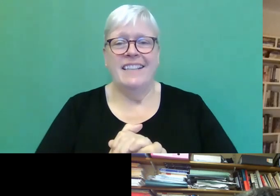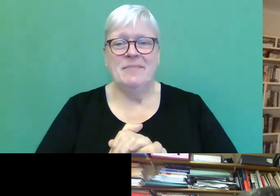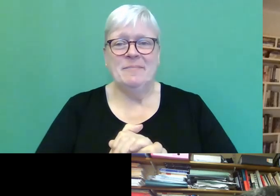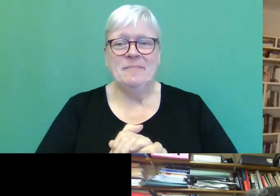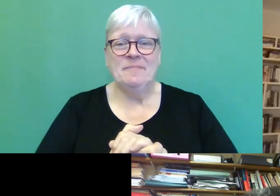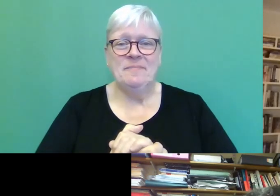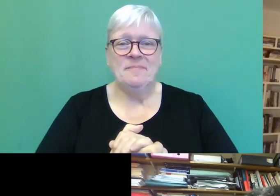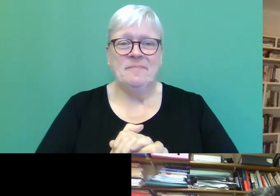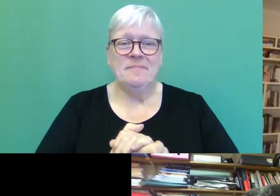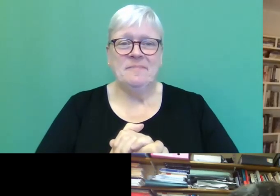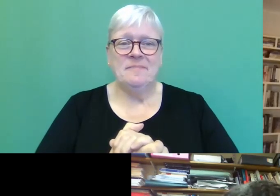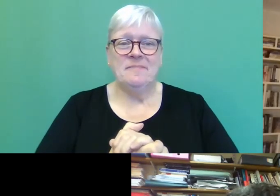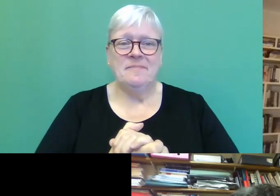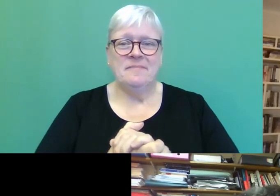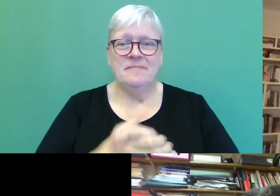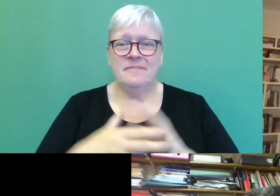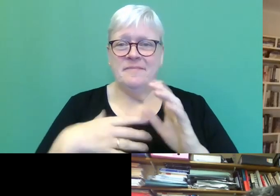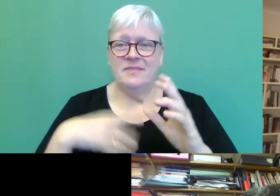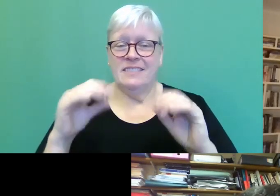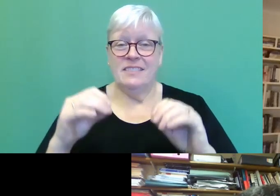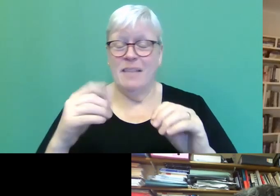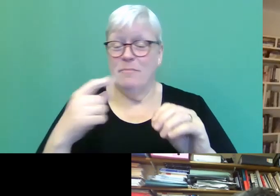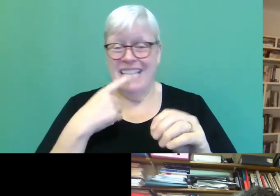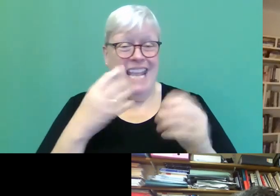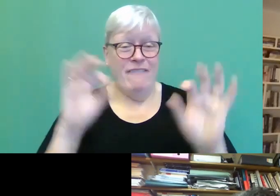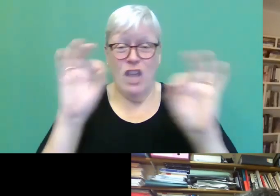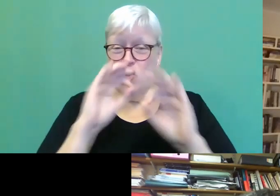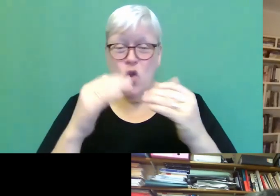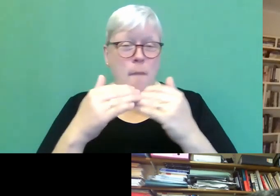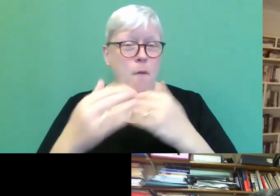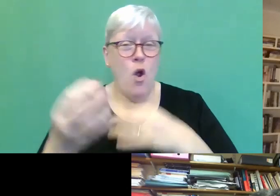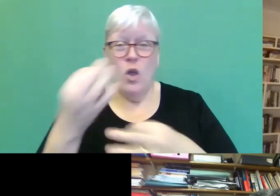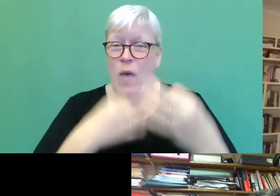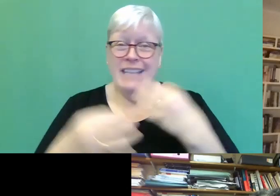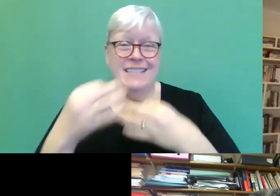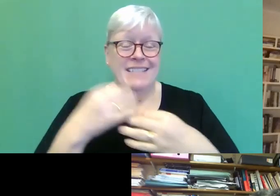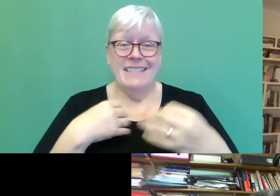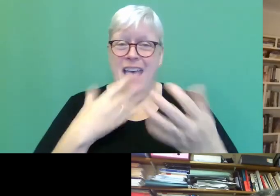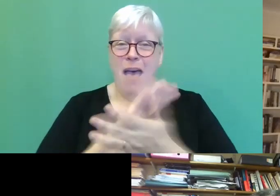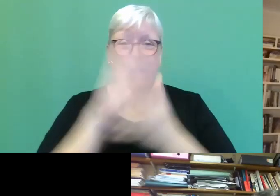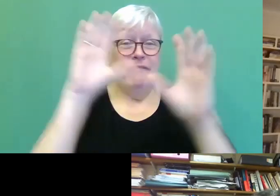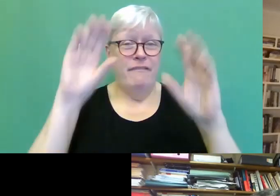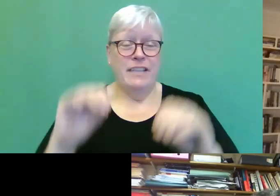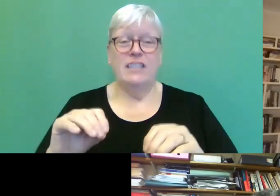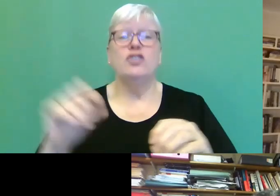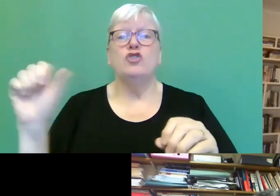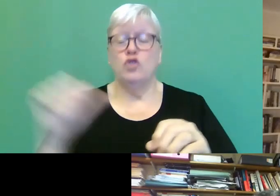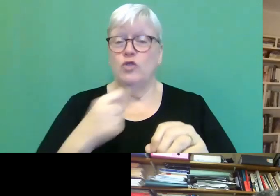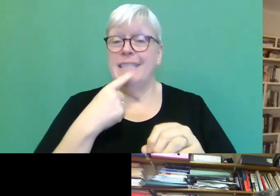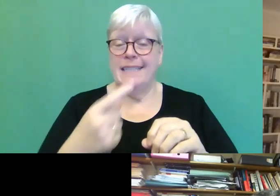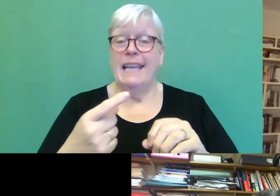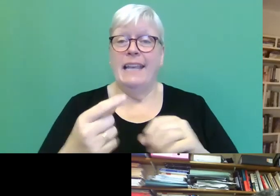Do you want, do you want to wrap up? No, no, I'll just say if there's no other questions. Yeah. Yeah. Yeah. I, I should say that, um,